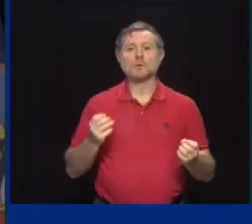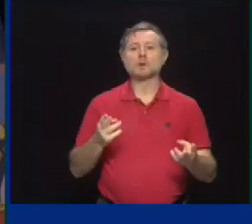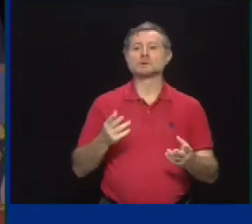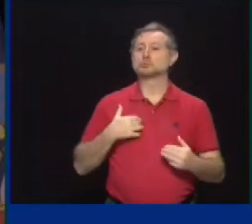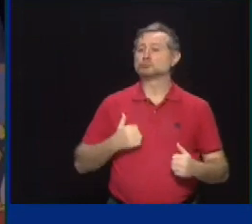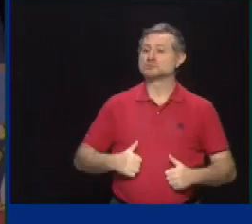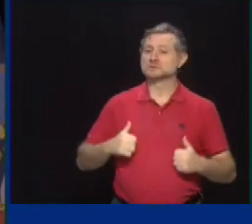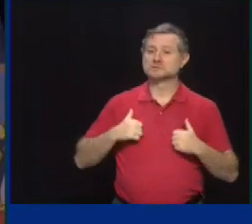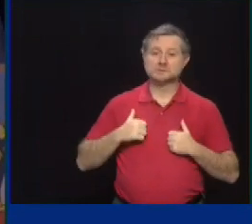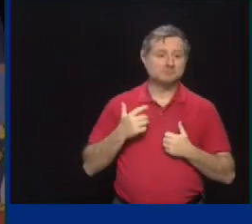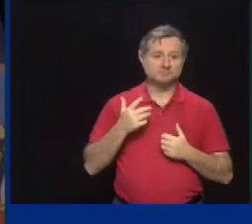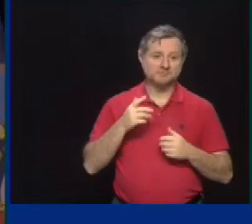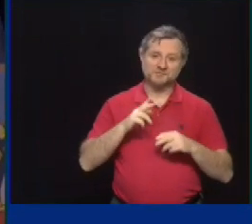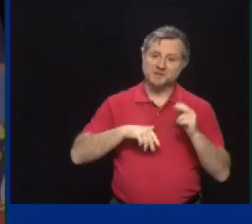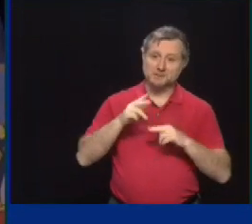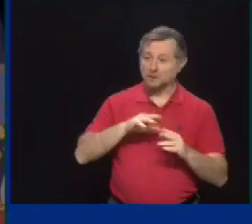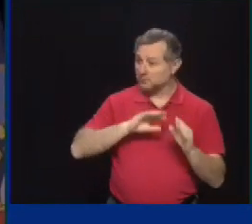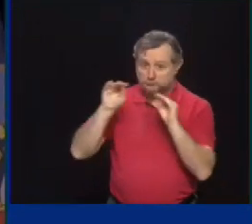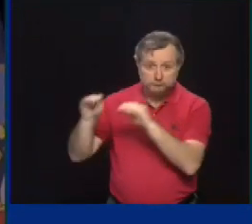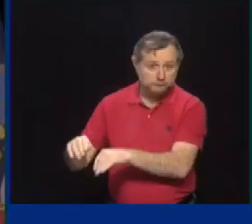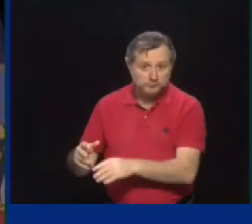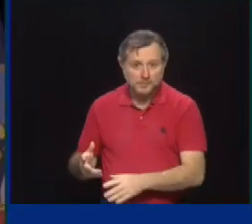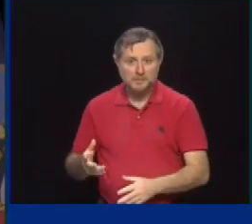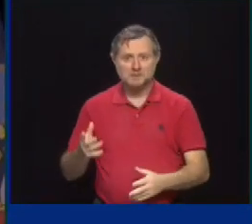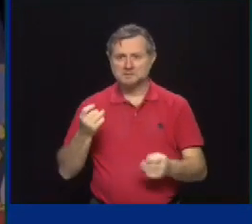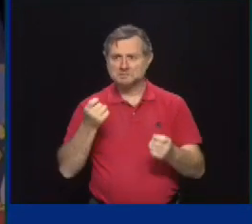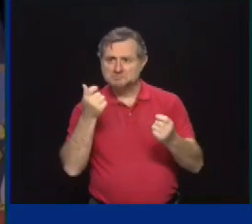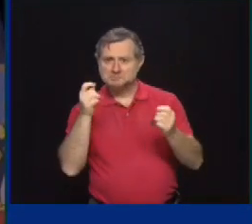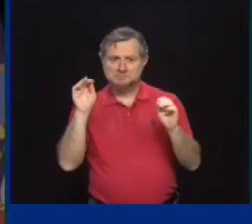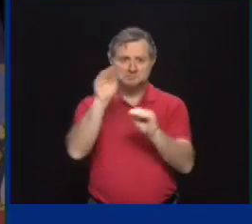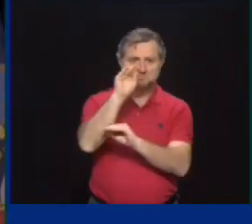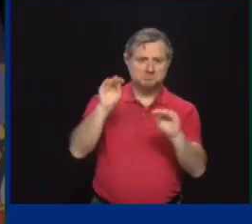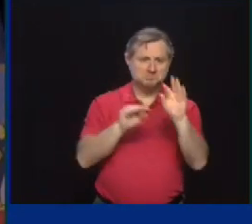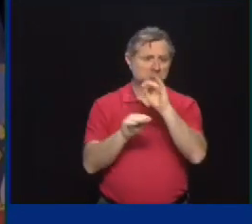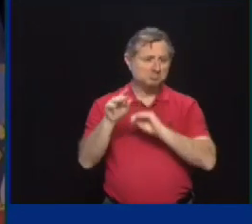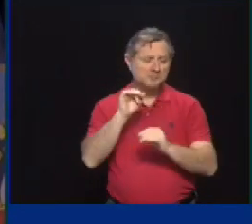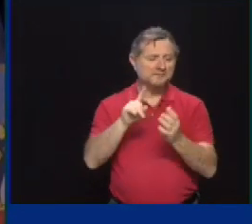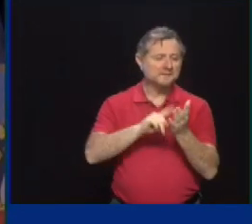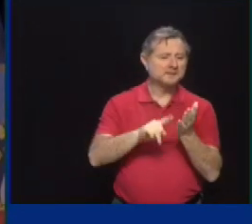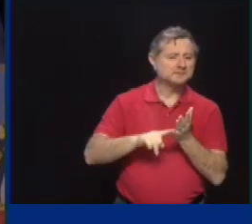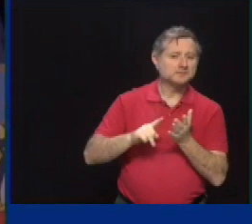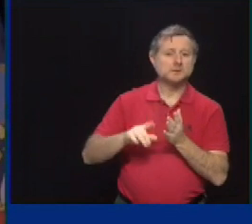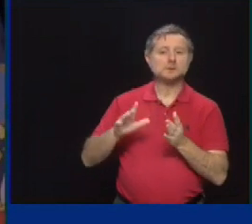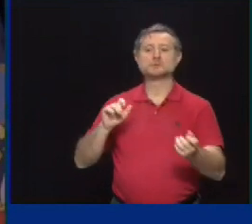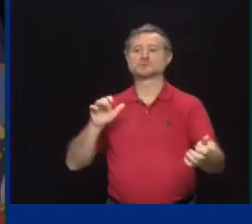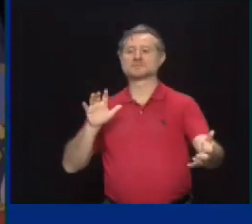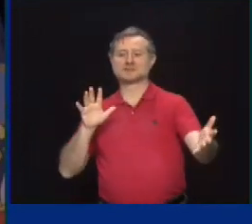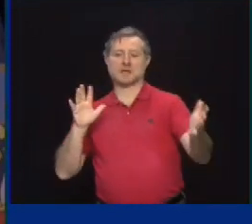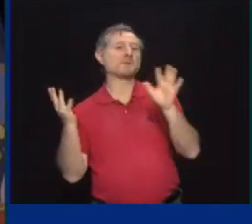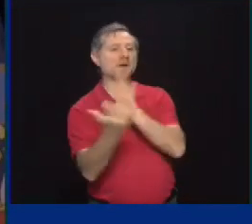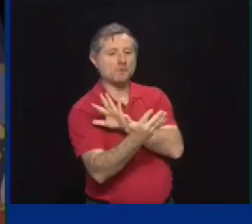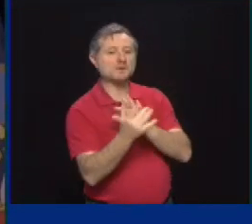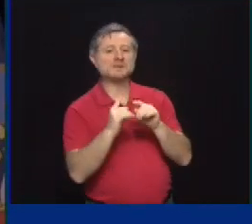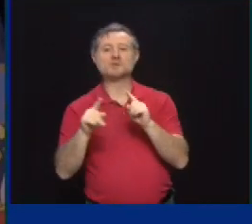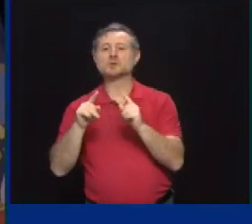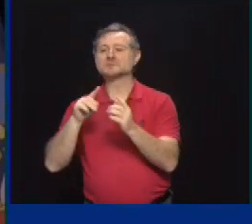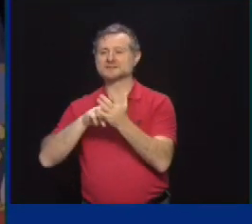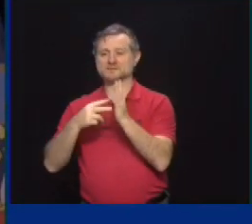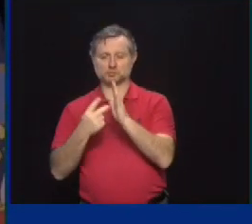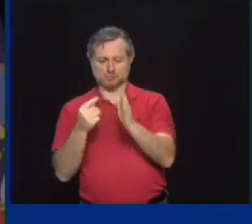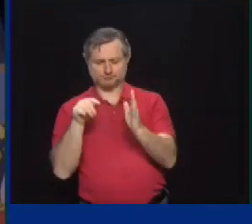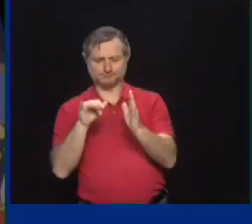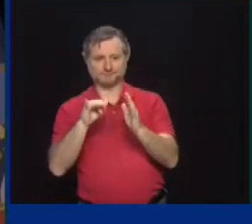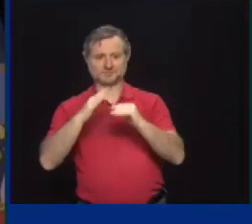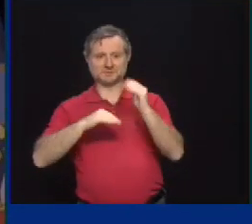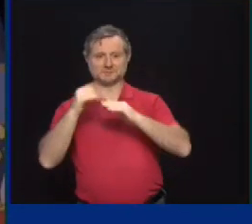I'm looking at the cost and also the opportunity associated with converting them to a different purpose. But we don't need as many prisons. The number of